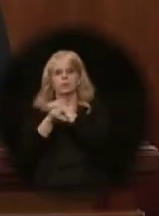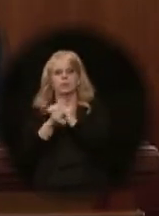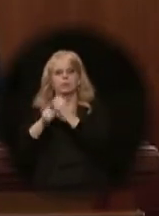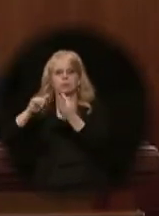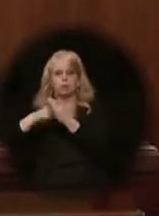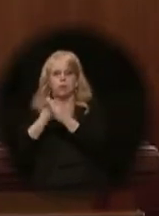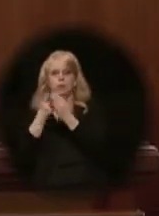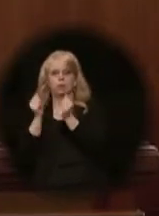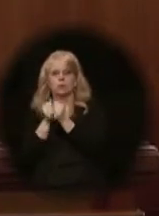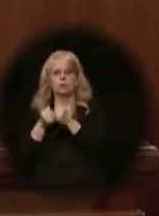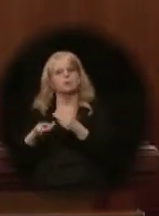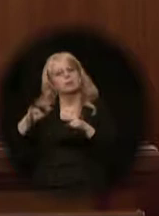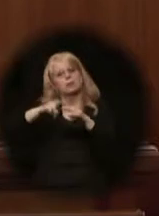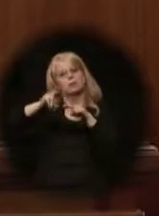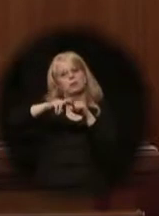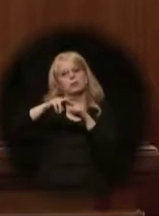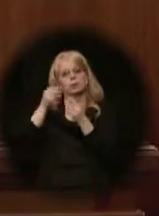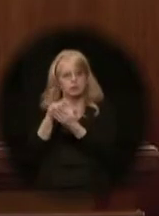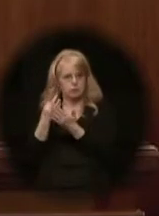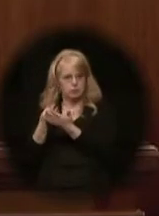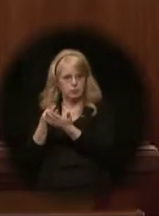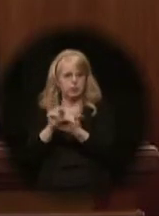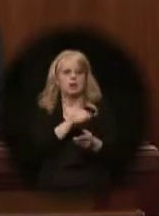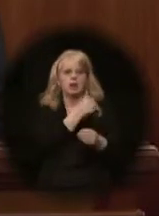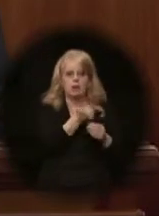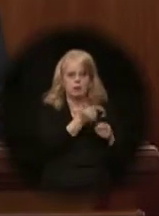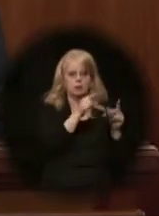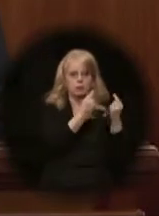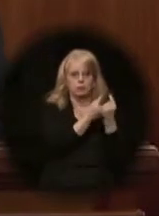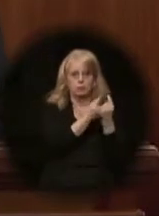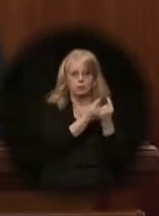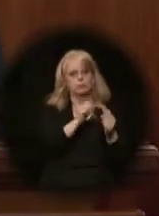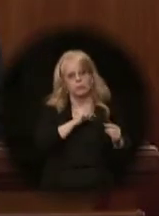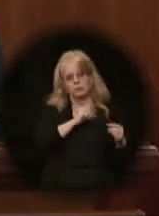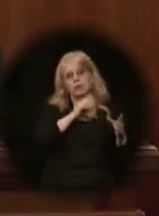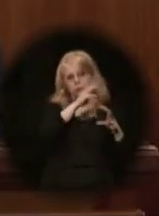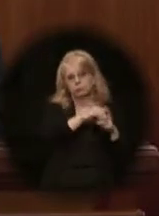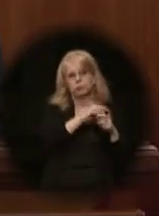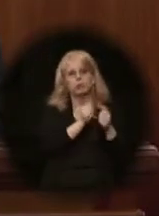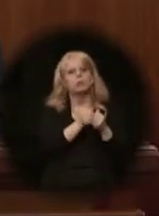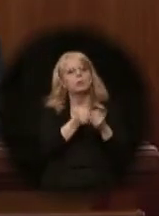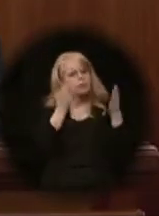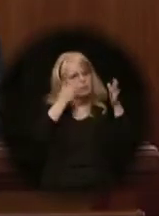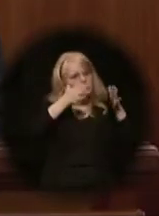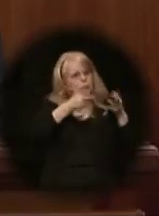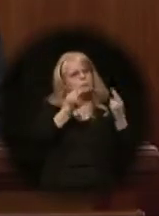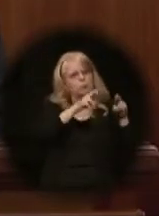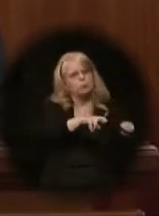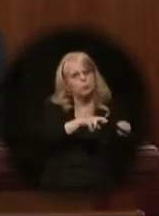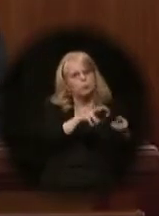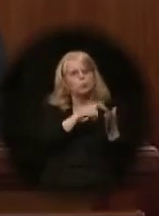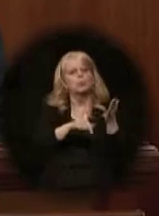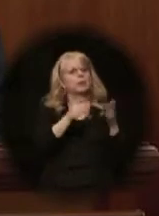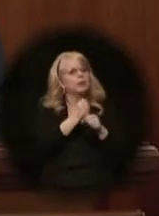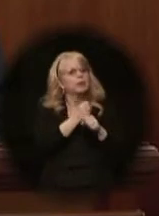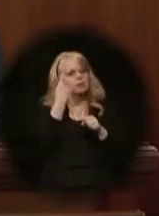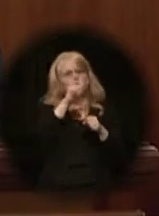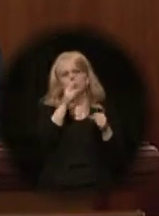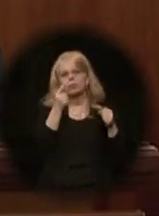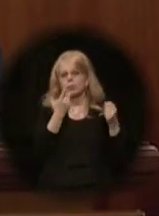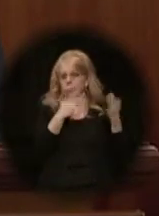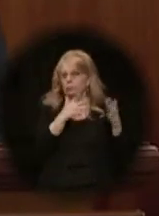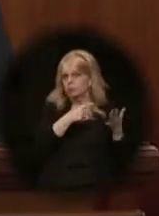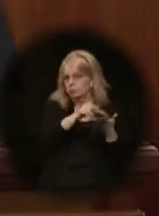ends with increased funding. The other side, myself included, we focused on results. What are we getting for what we're already spending?